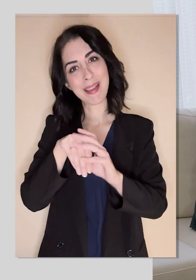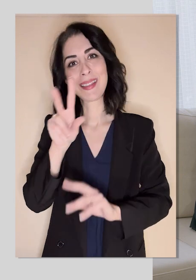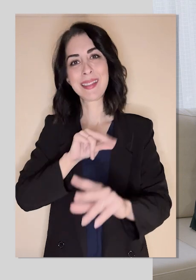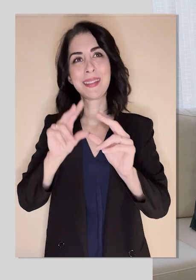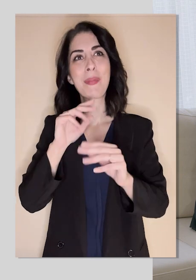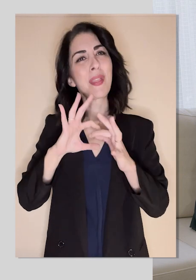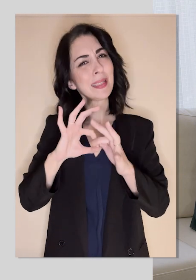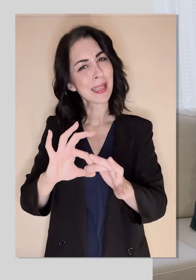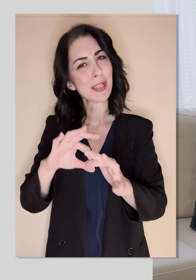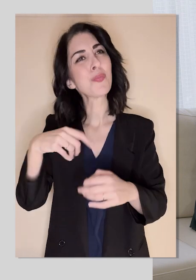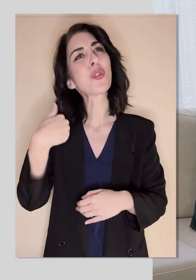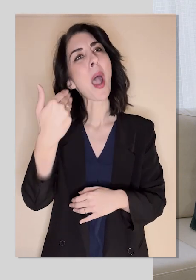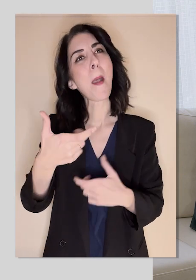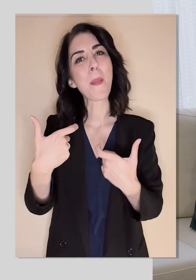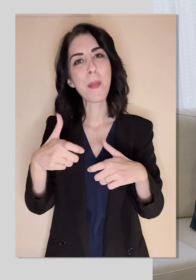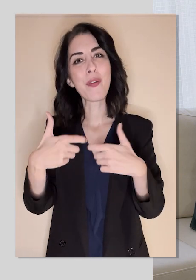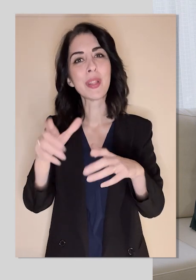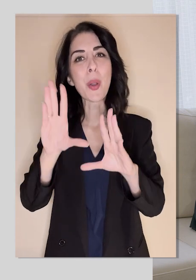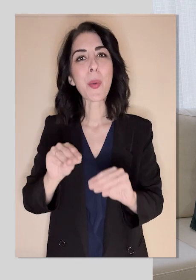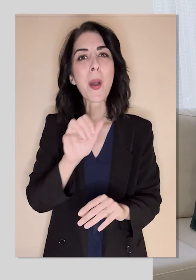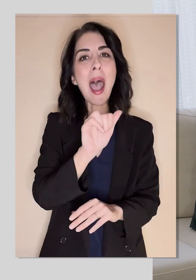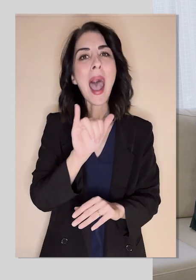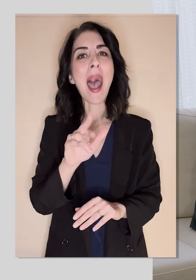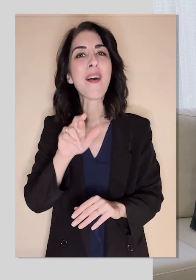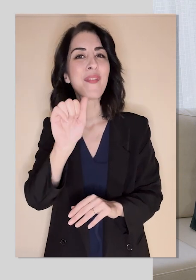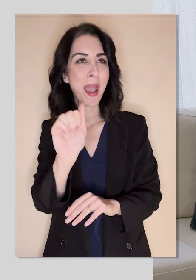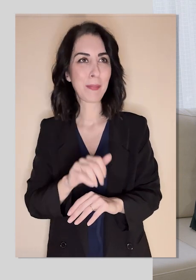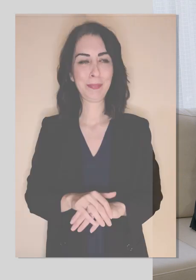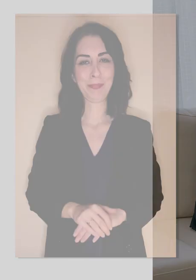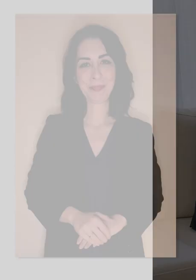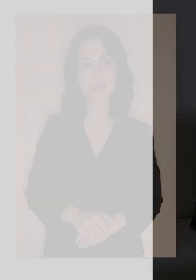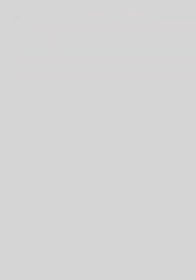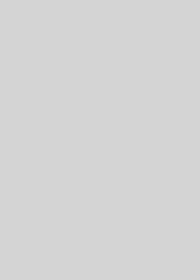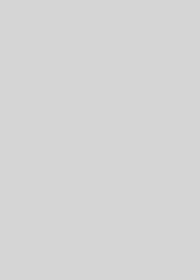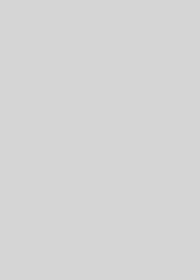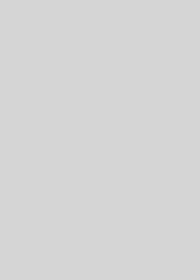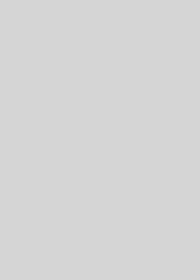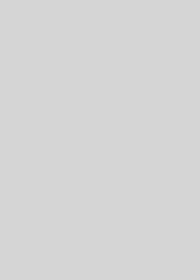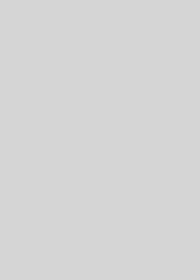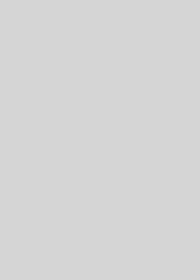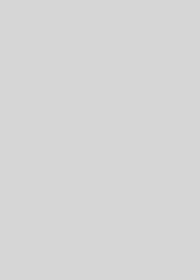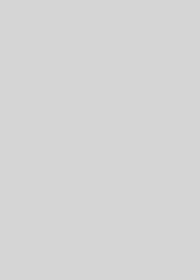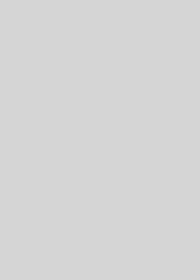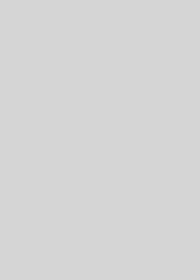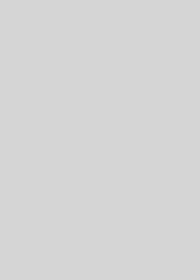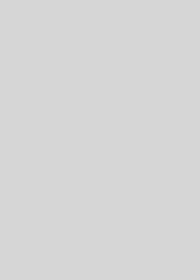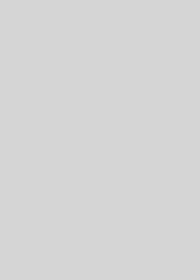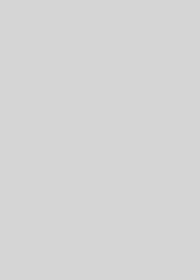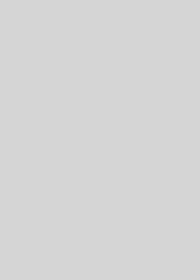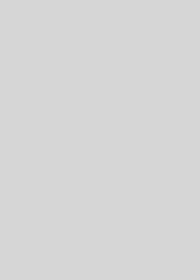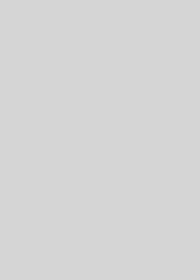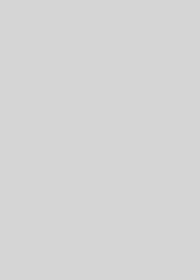So thank you for this. And we continue shortly in the next video about migraine. Okay. Okay. I get one.